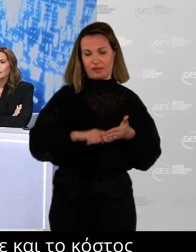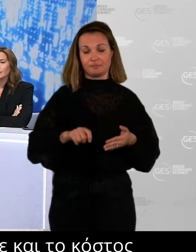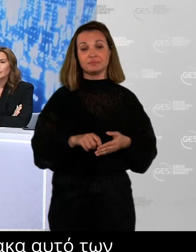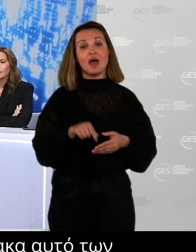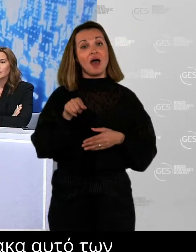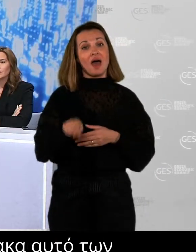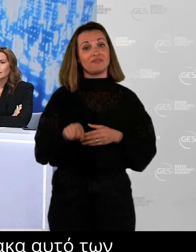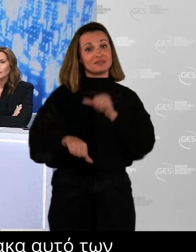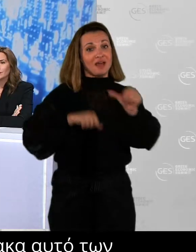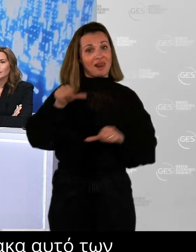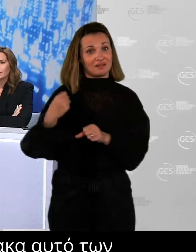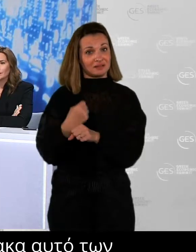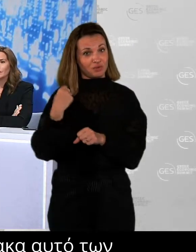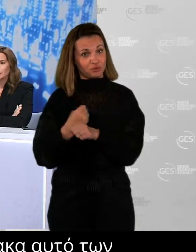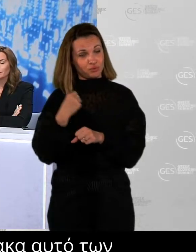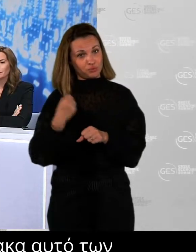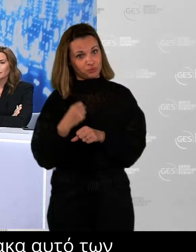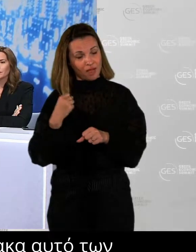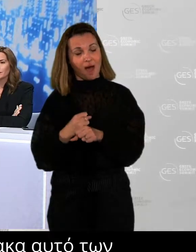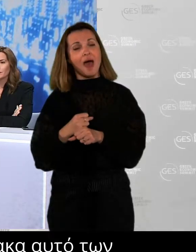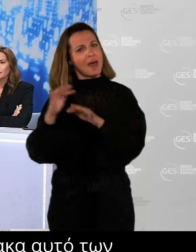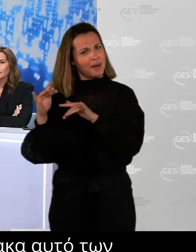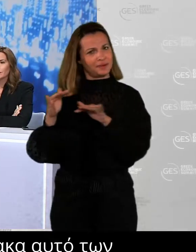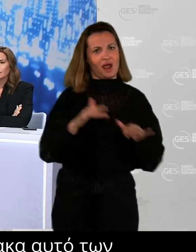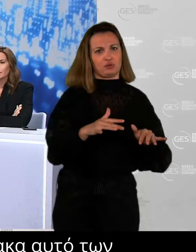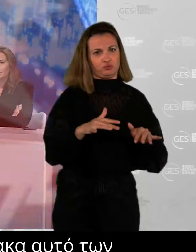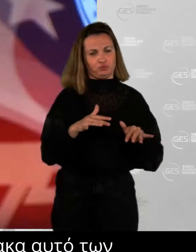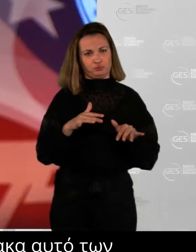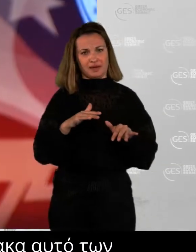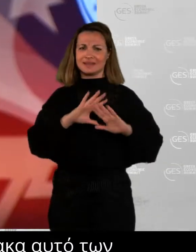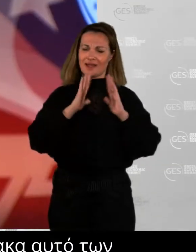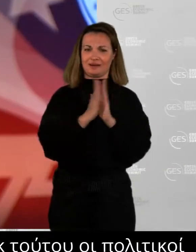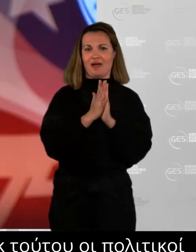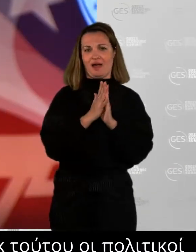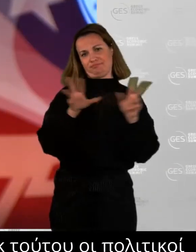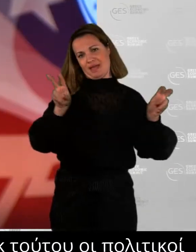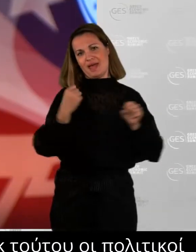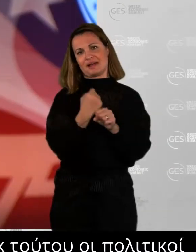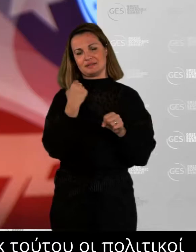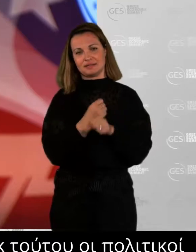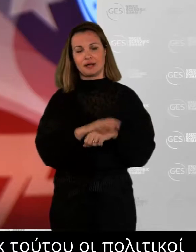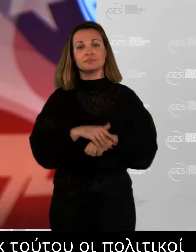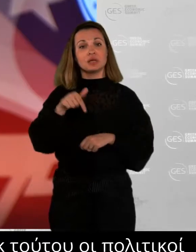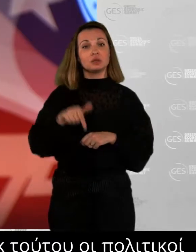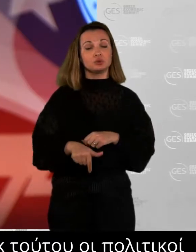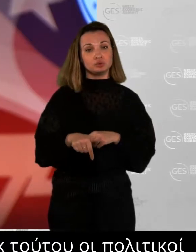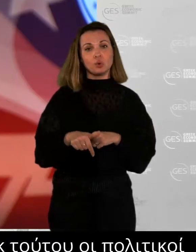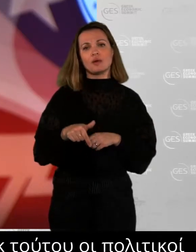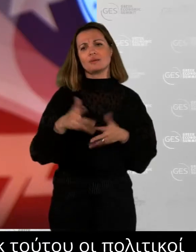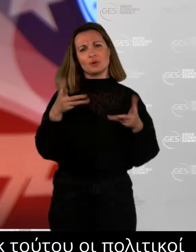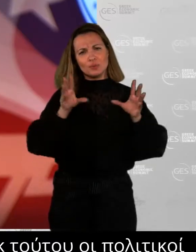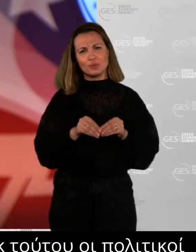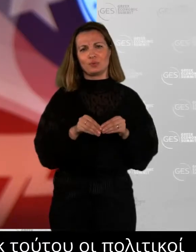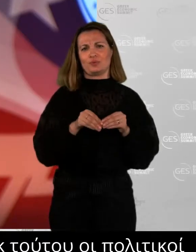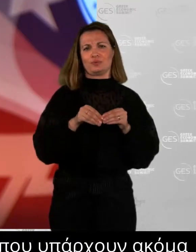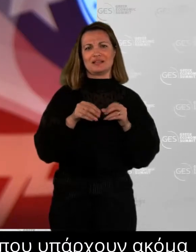and collective bargaining that still in Greece are very relevant, especially in the banking sector that I work with, should make steps to